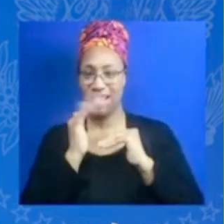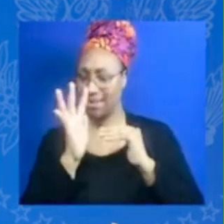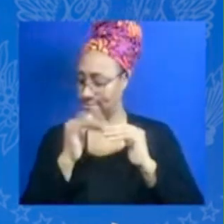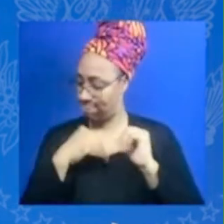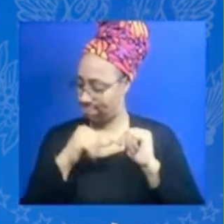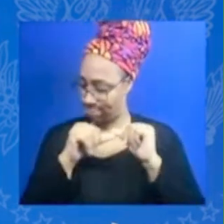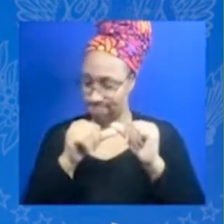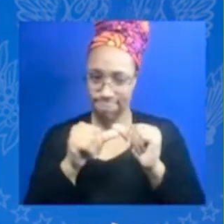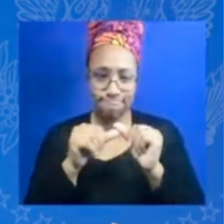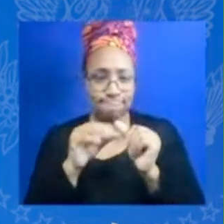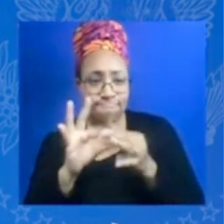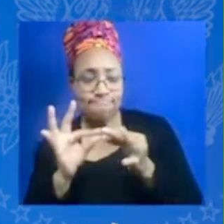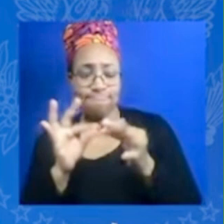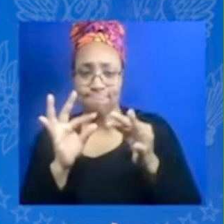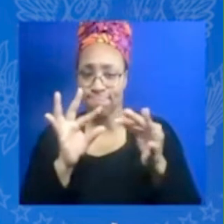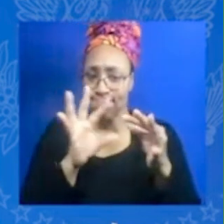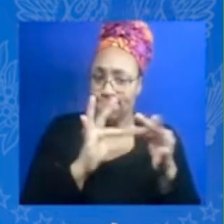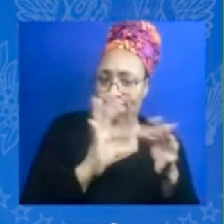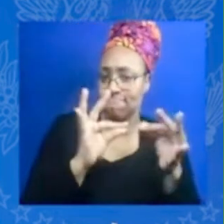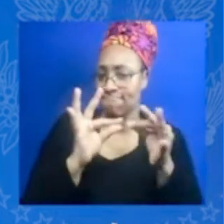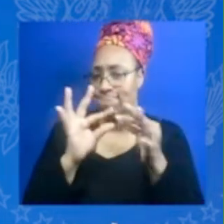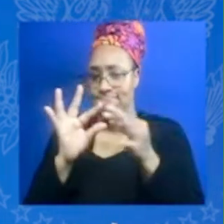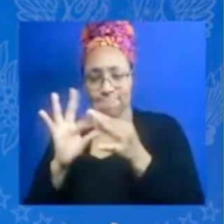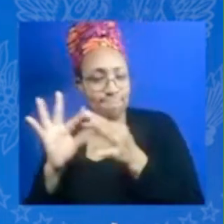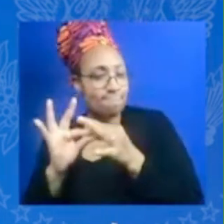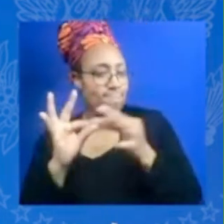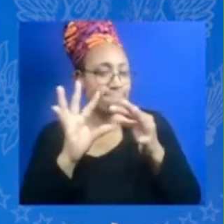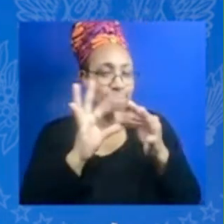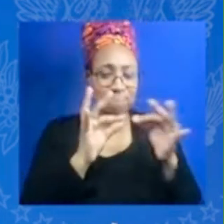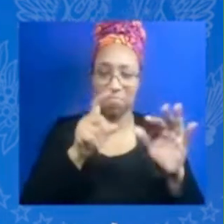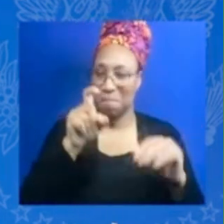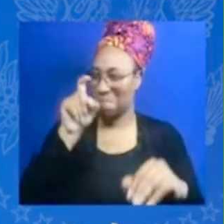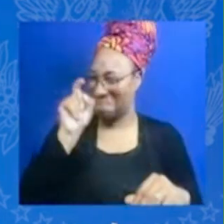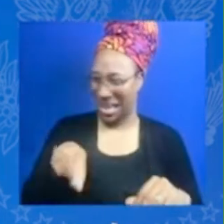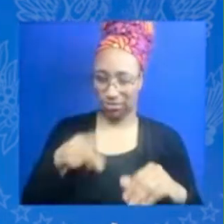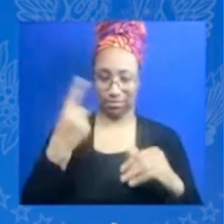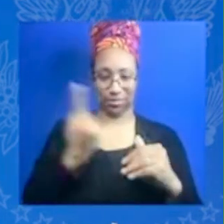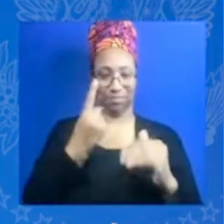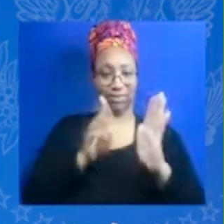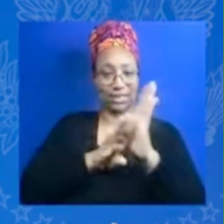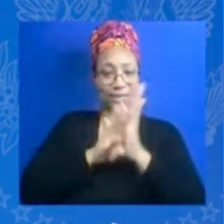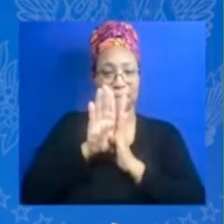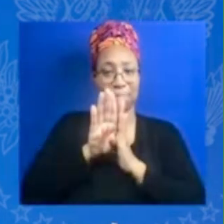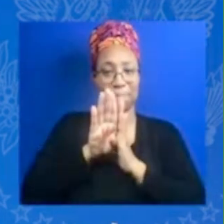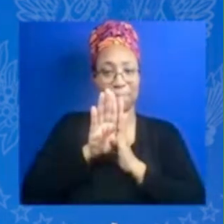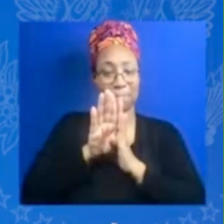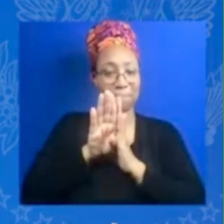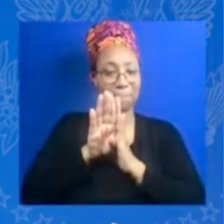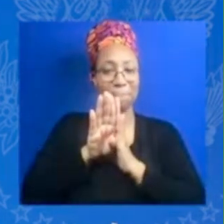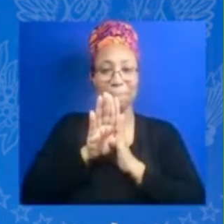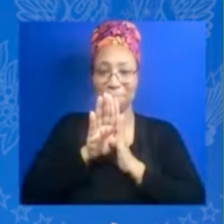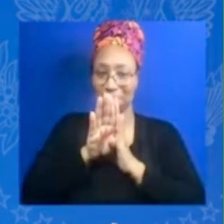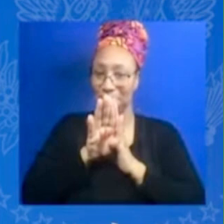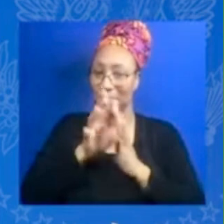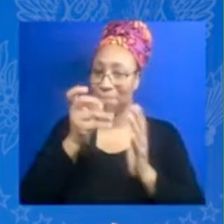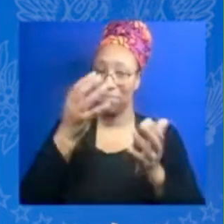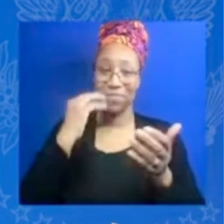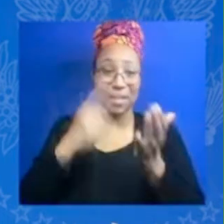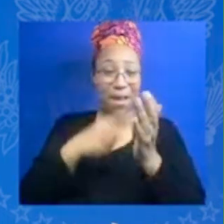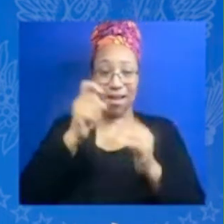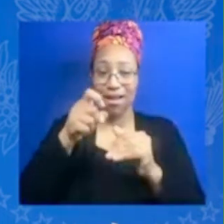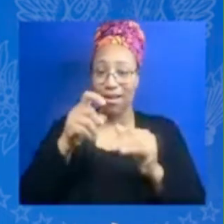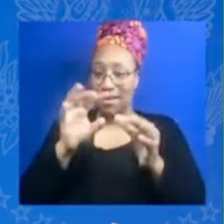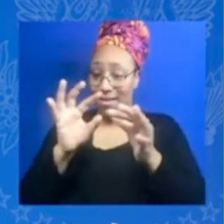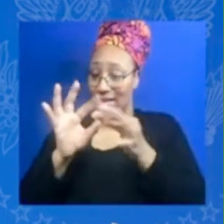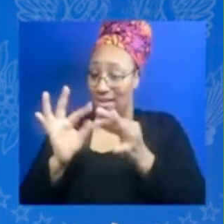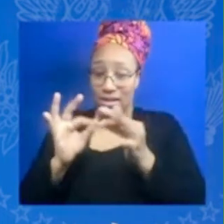something that you have to develop and you just i think over and over again you you learn to if someone's talking over you you keep talking you know it's it's one of those